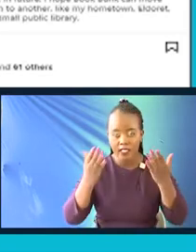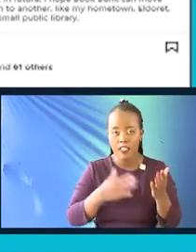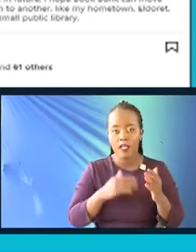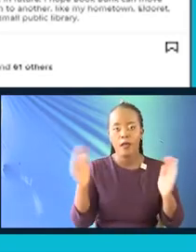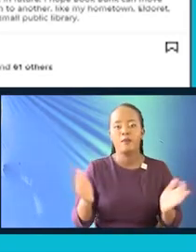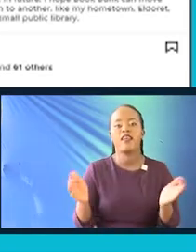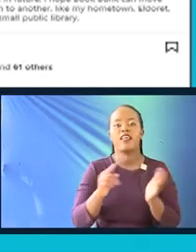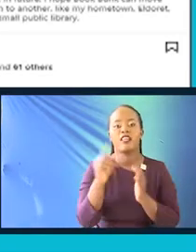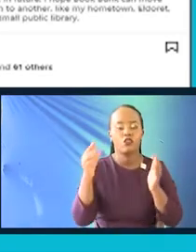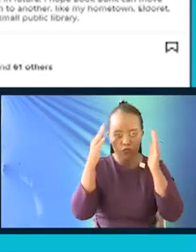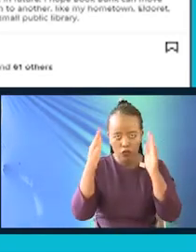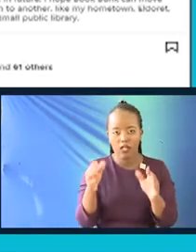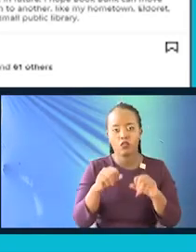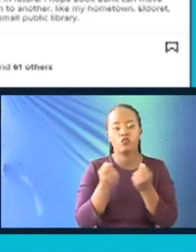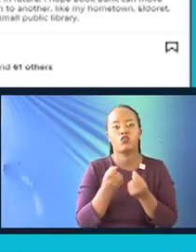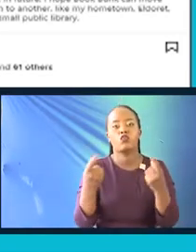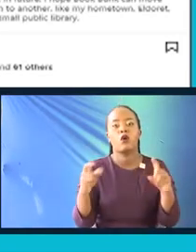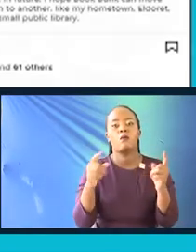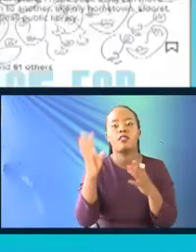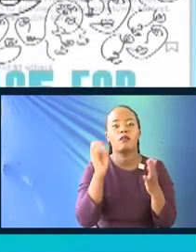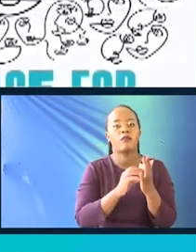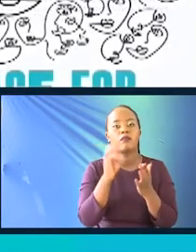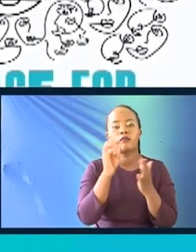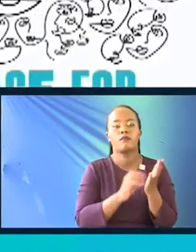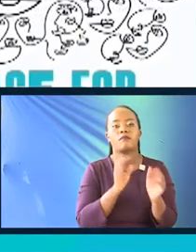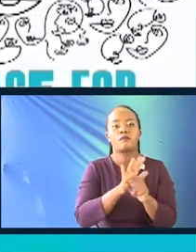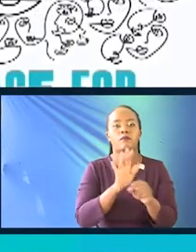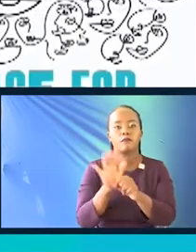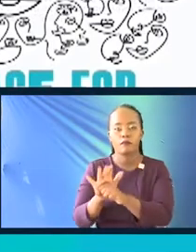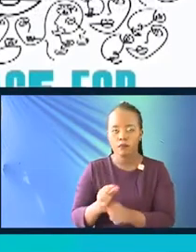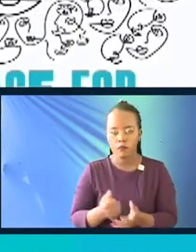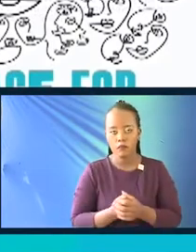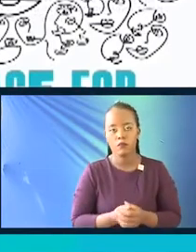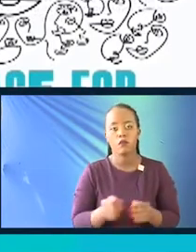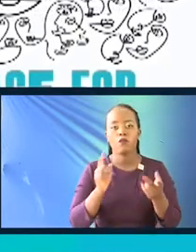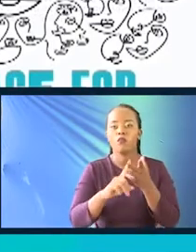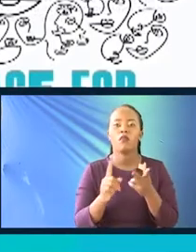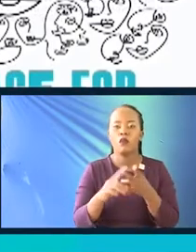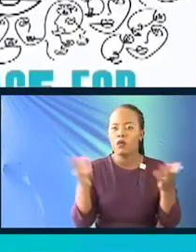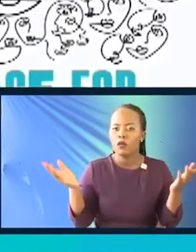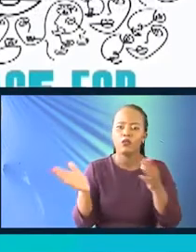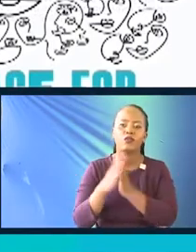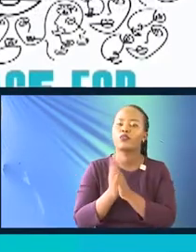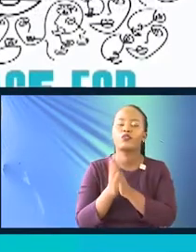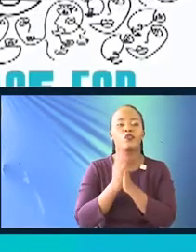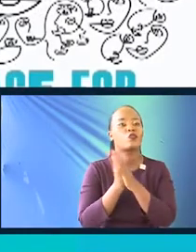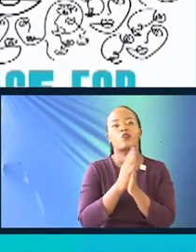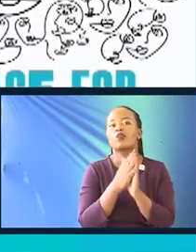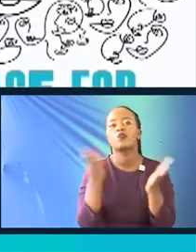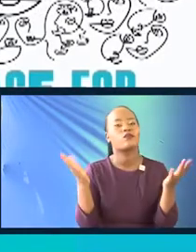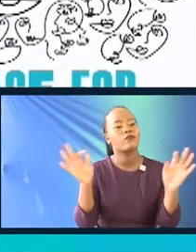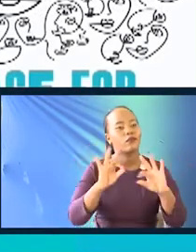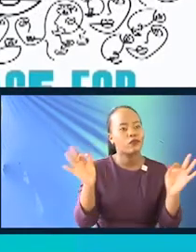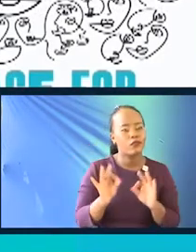media. They really do help us to debunk a lot of the stuff that we're finding in the archive. Podcast, storytelling, your favorite